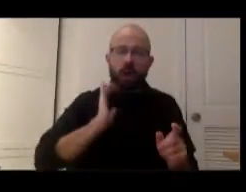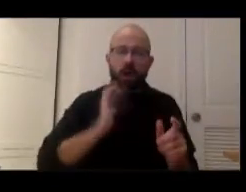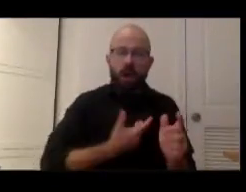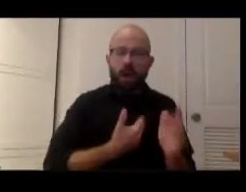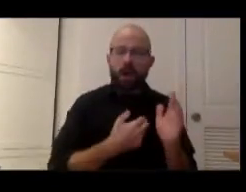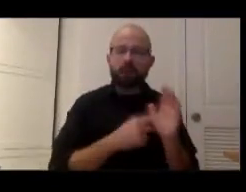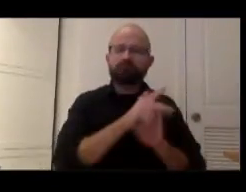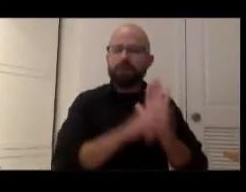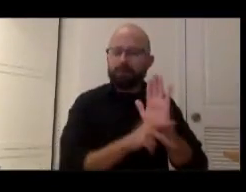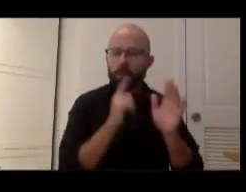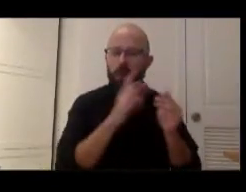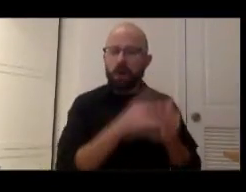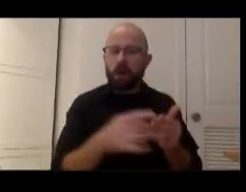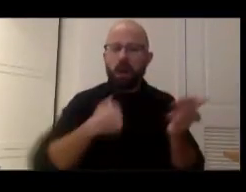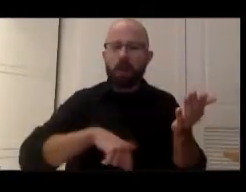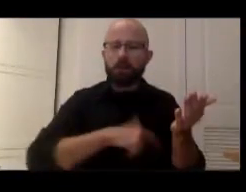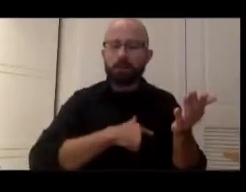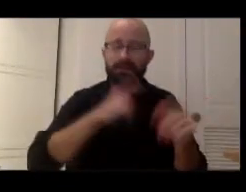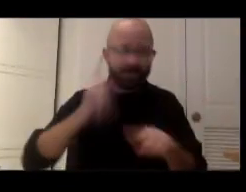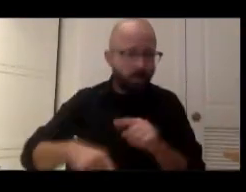we cannot hold back we cannot wait.